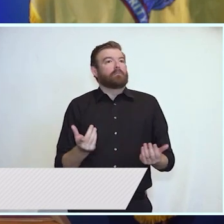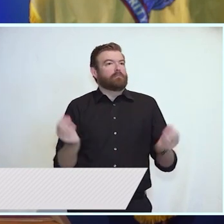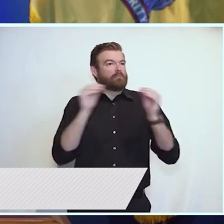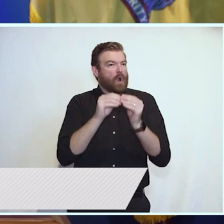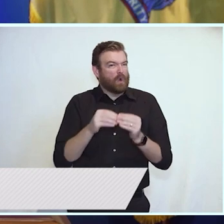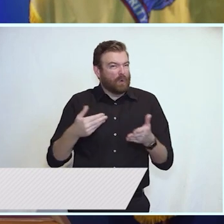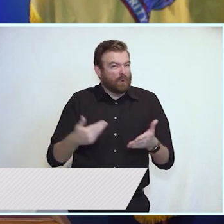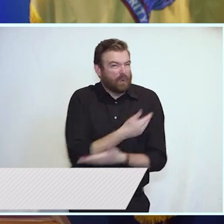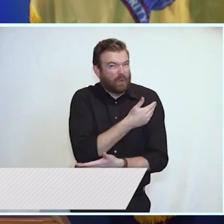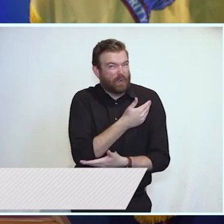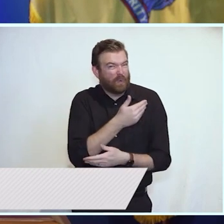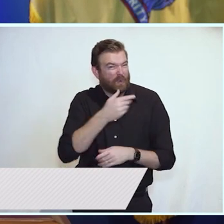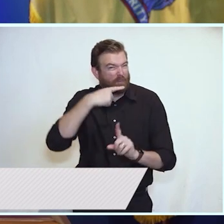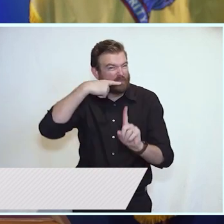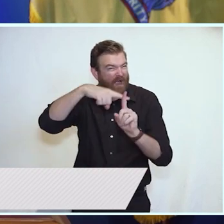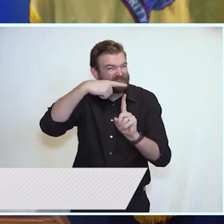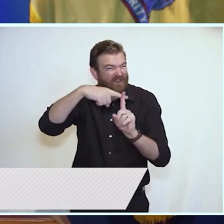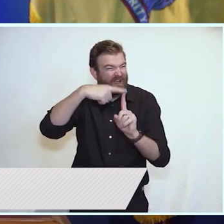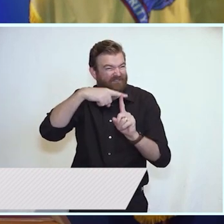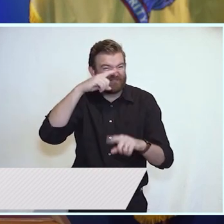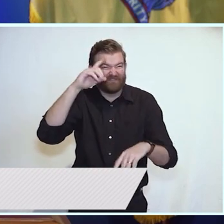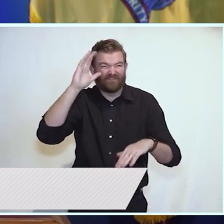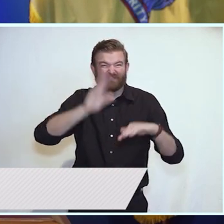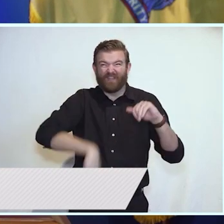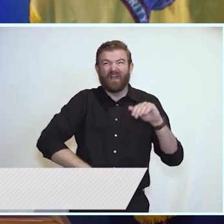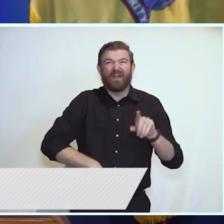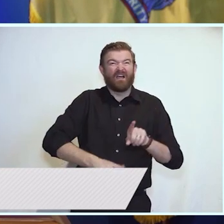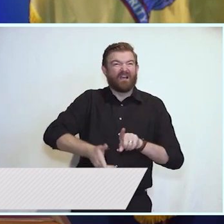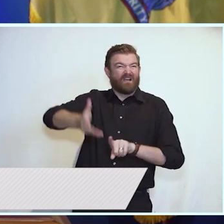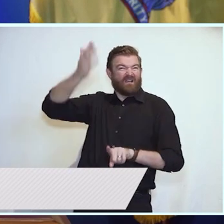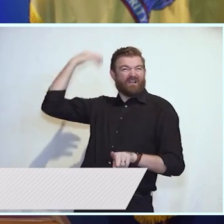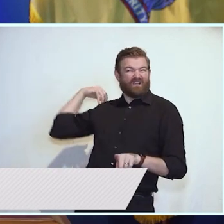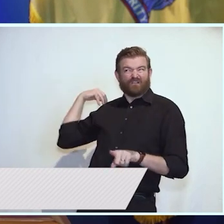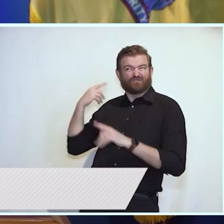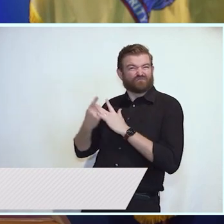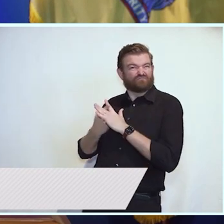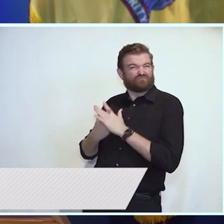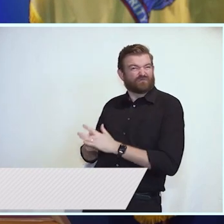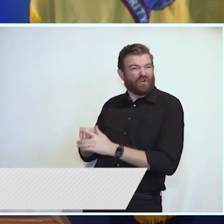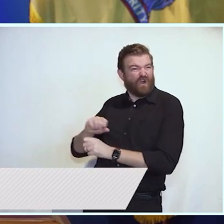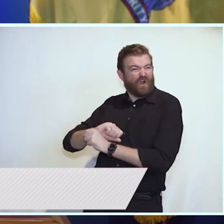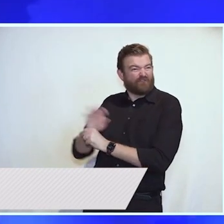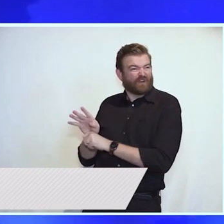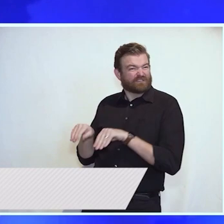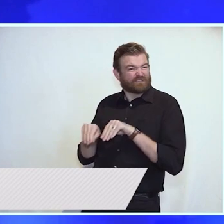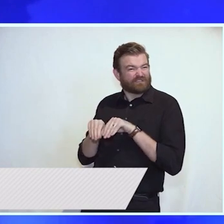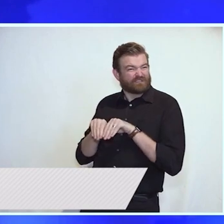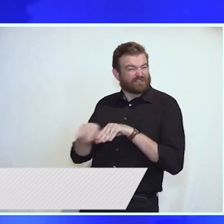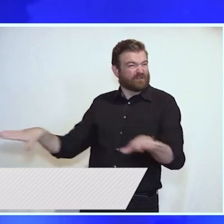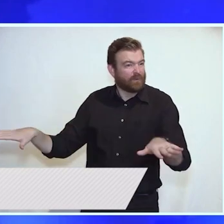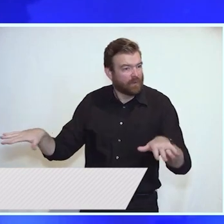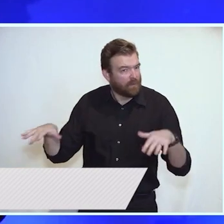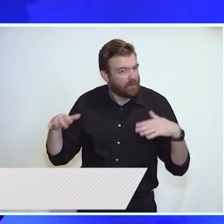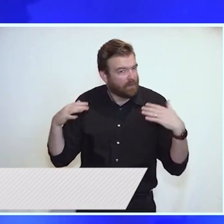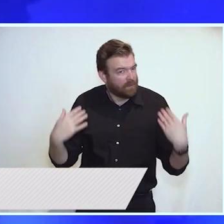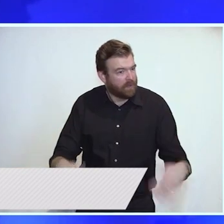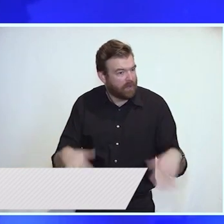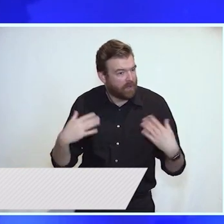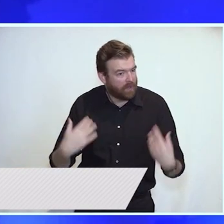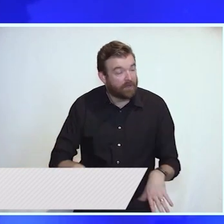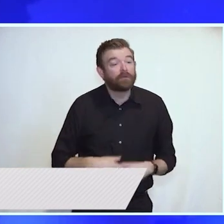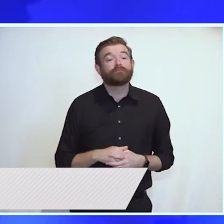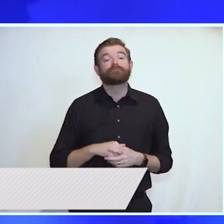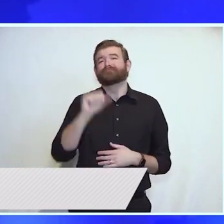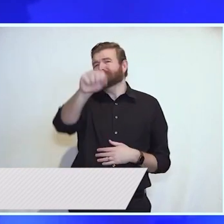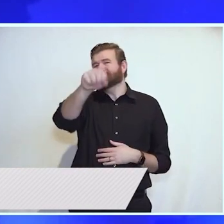new cases a day. More new cases day to day than even at the pandemic start. Even the knowledge that illness from